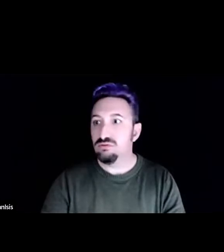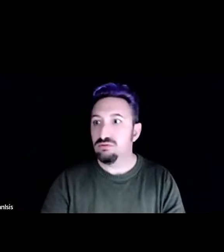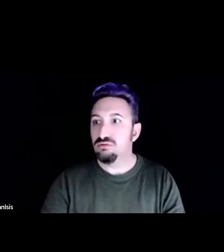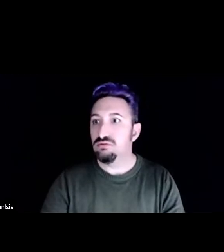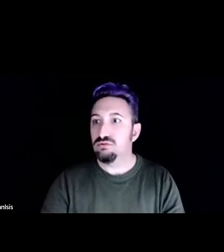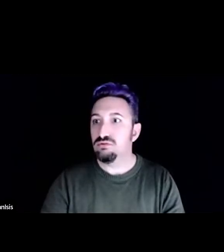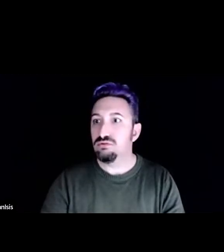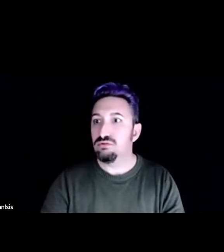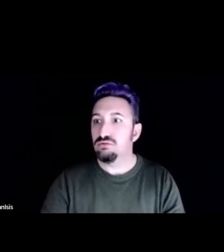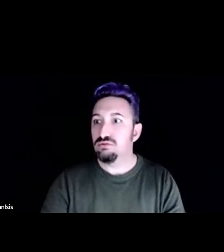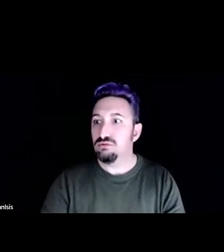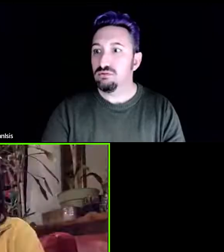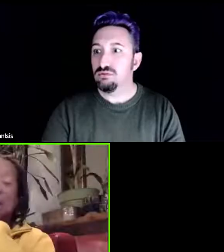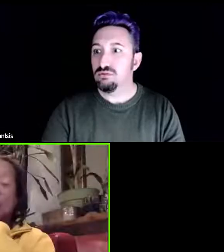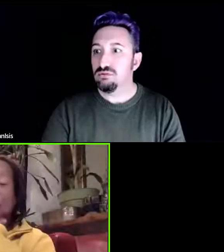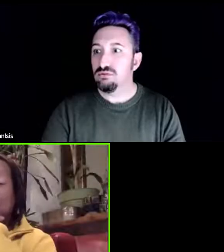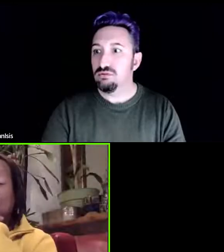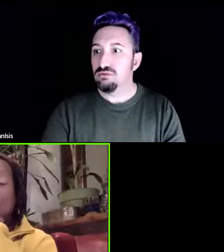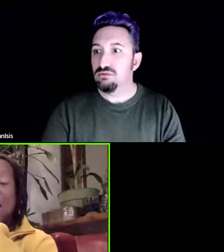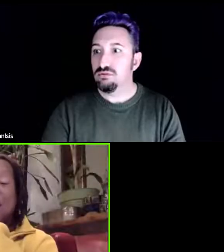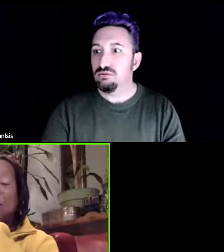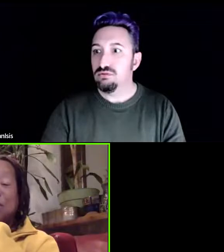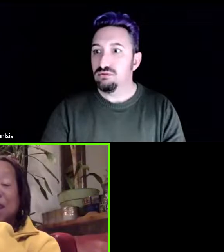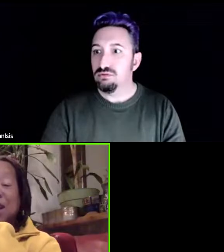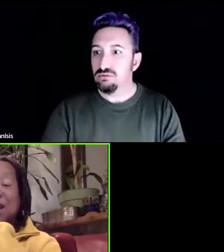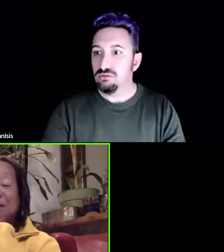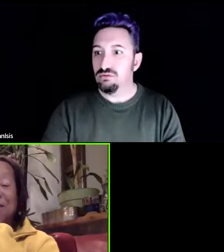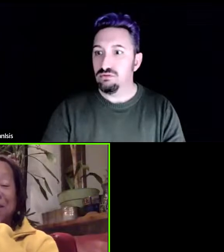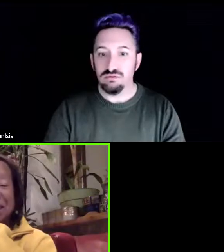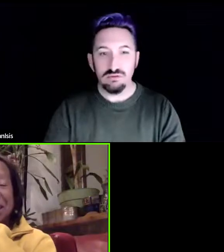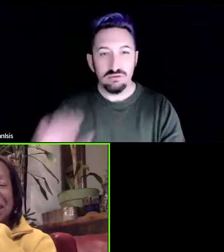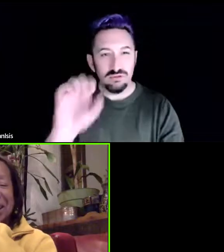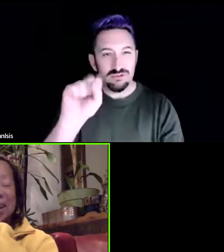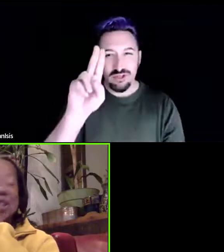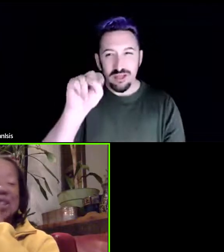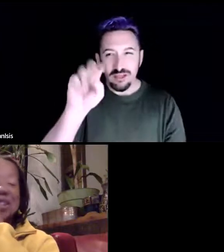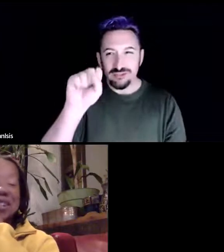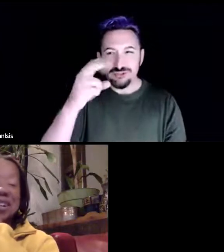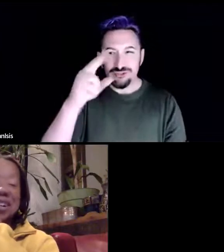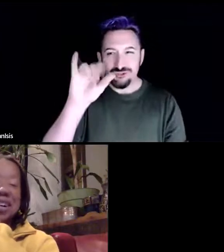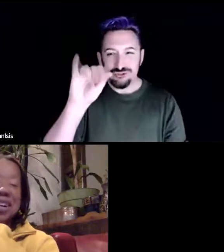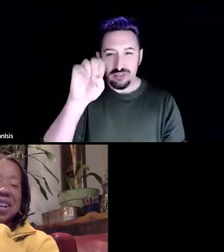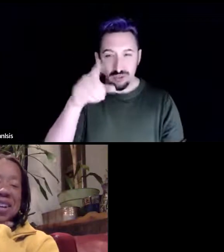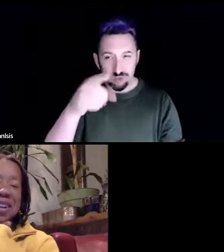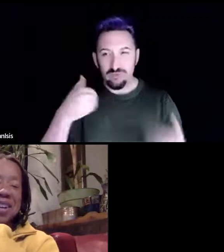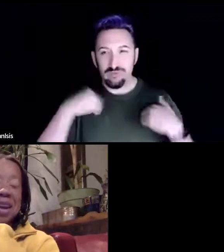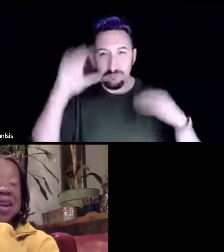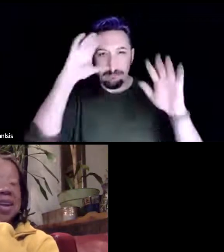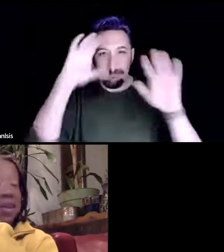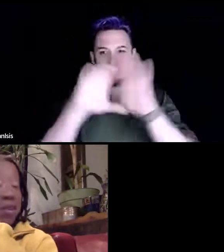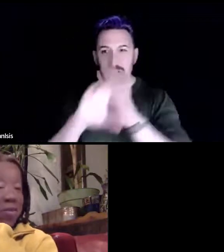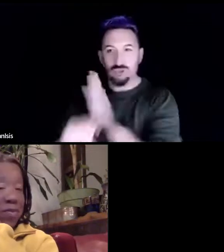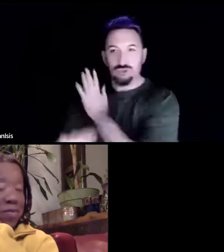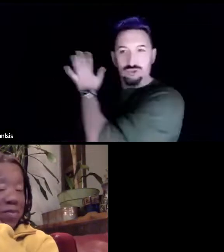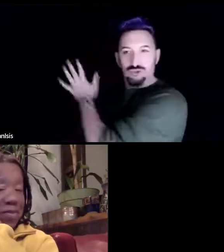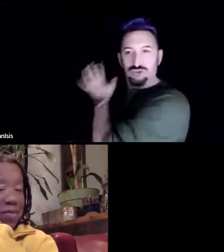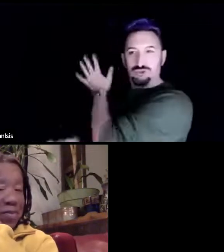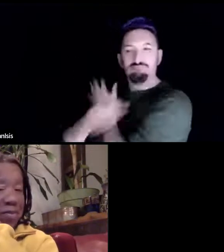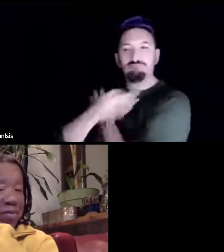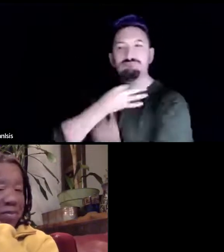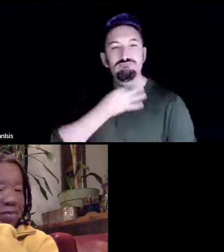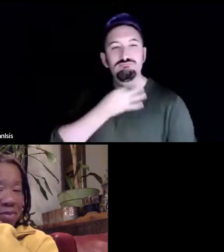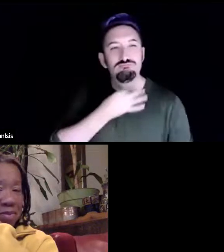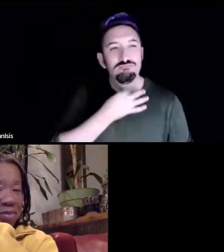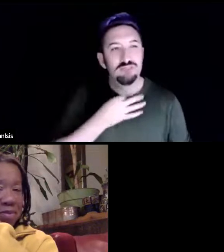Sunshine, I'm interested to know about that picture behind your head. It's a ledger art. It's a popular